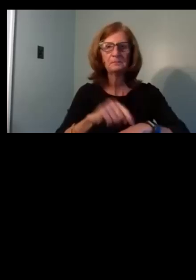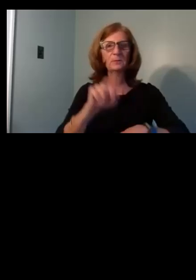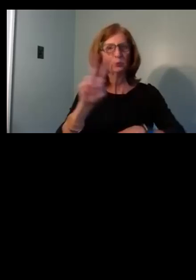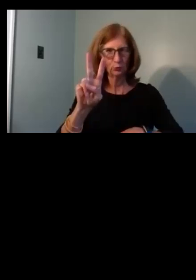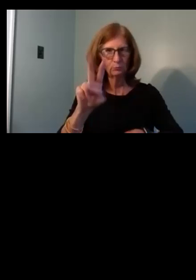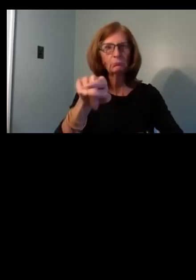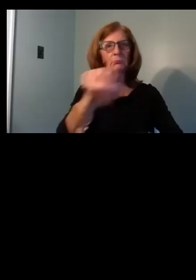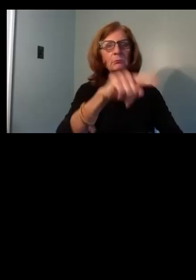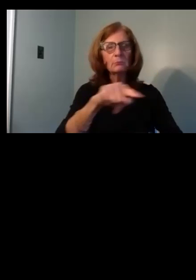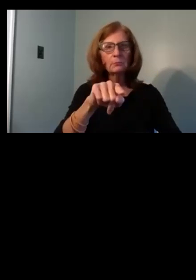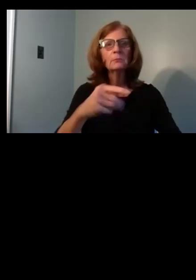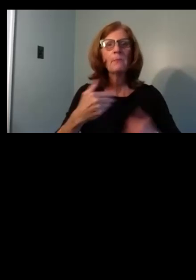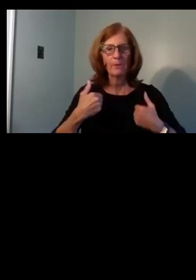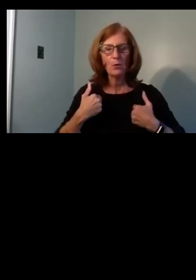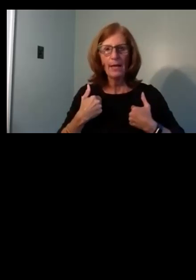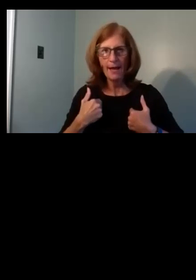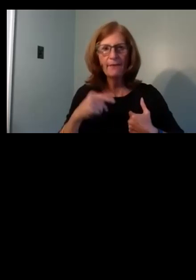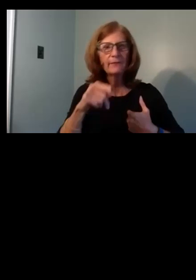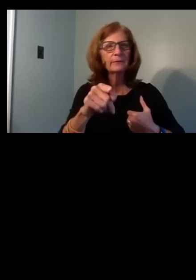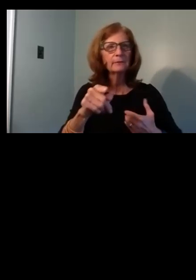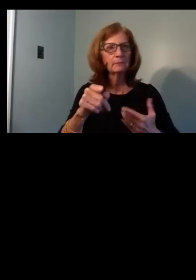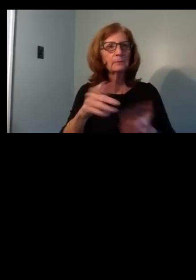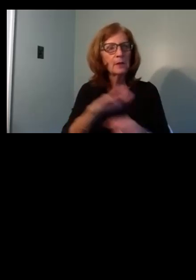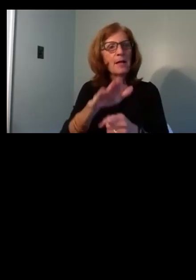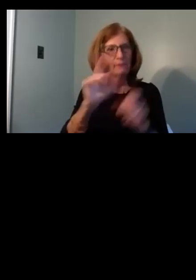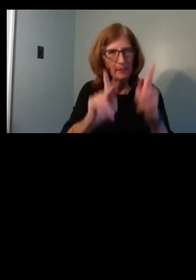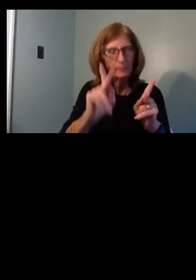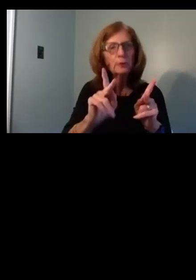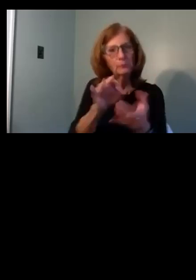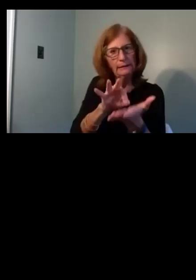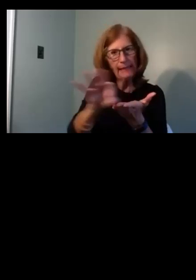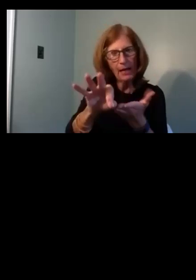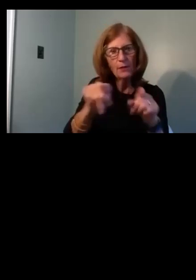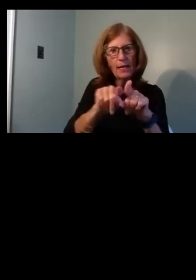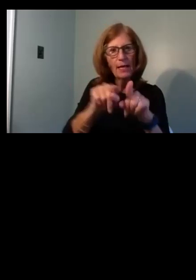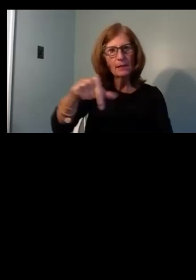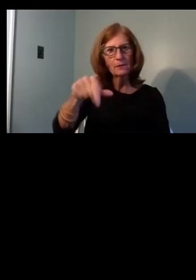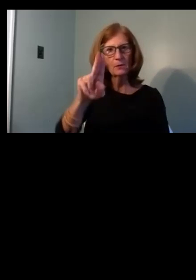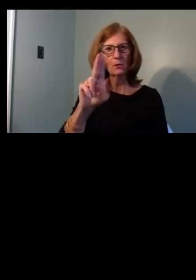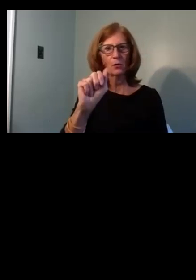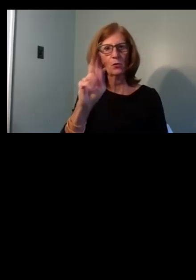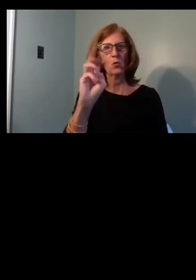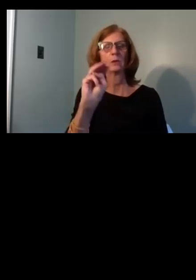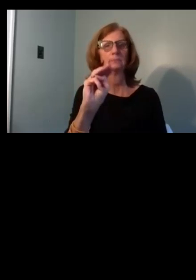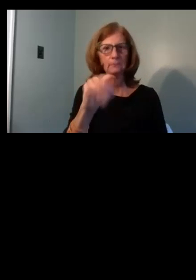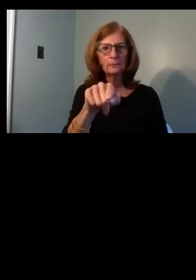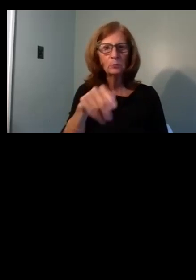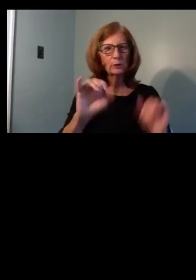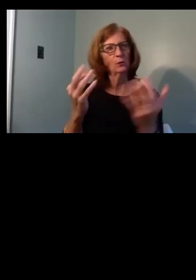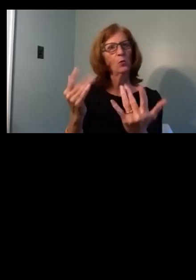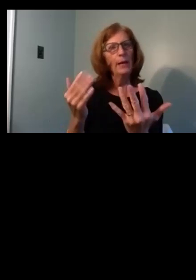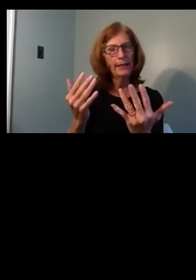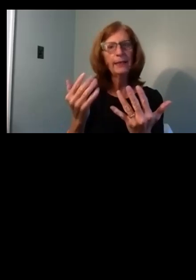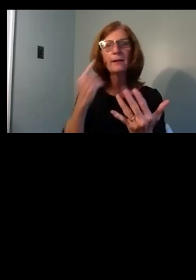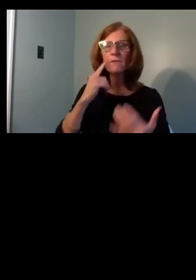we have a quorum we have a quorum uh i see chairman williamson here uh jody uh councilman